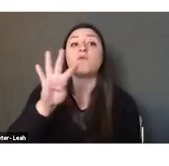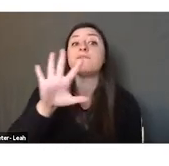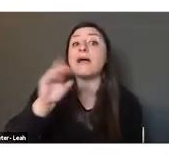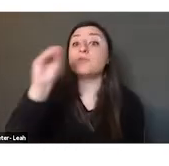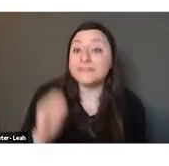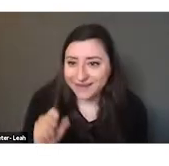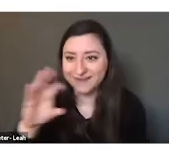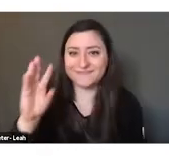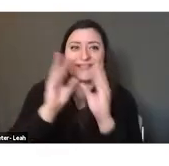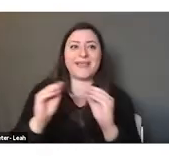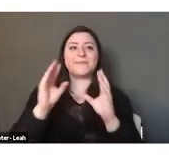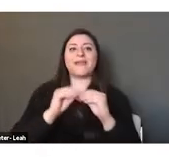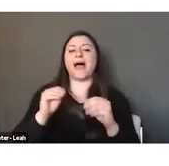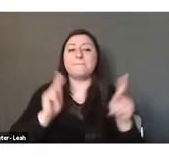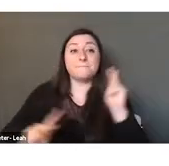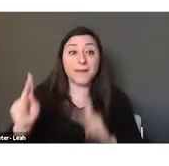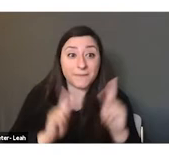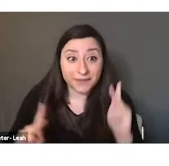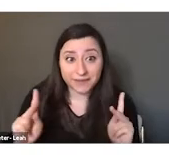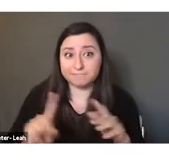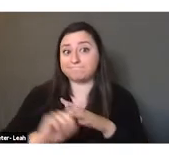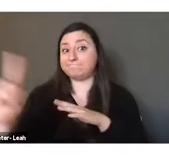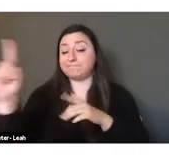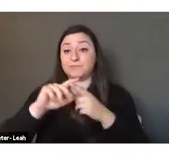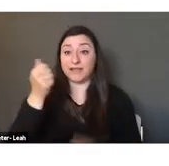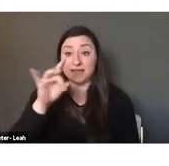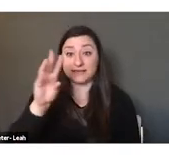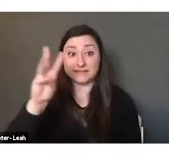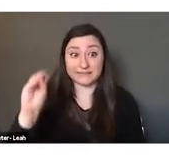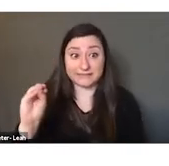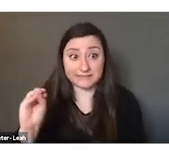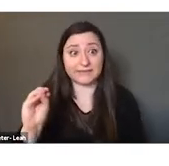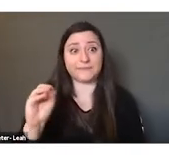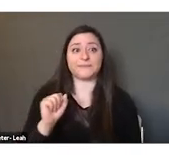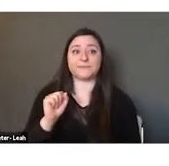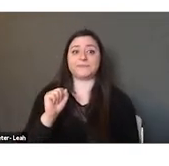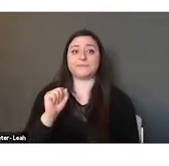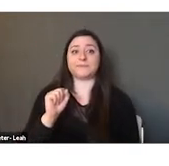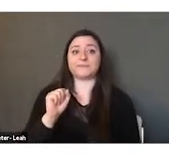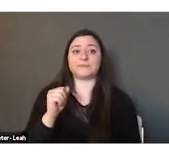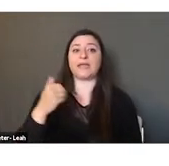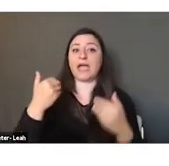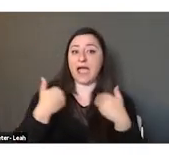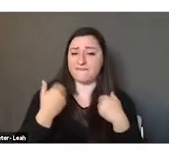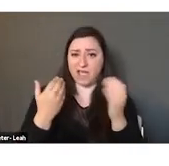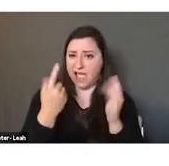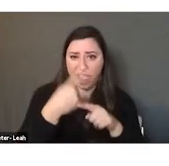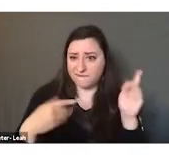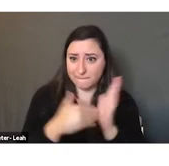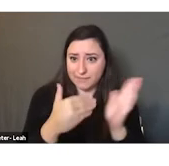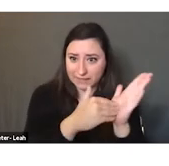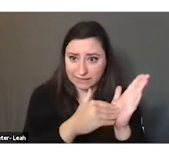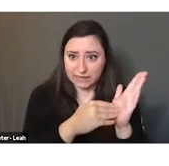and 1914. Mount Lebanon's population in 1913 is estimated to have been half a million, practically half a million,